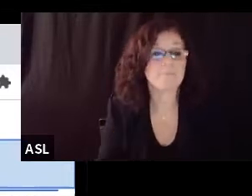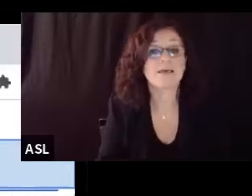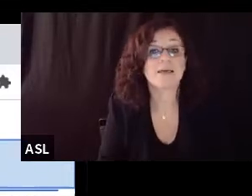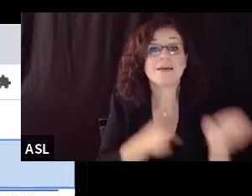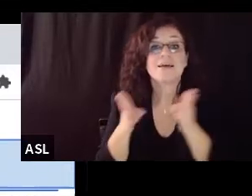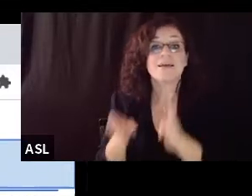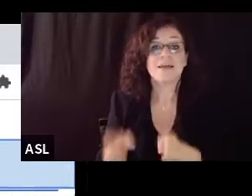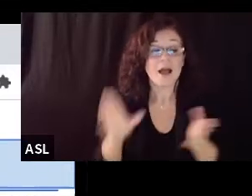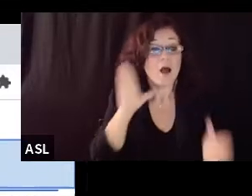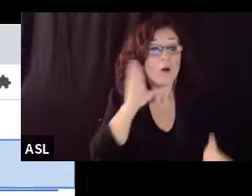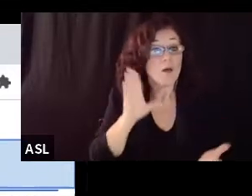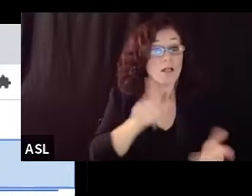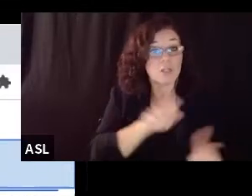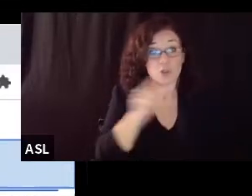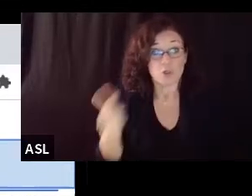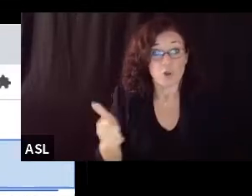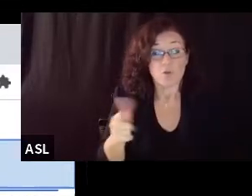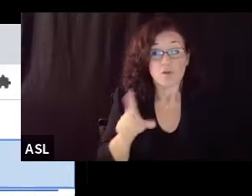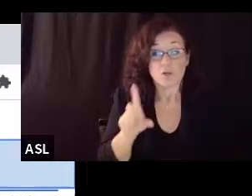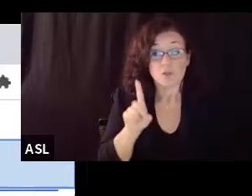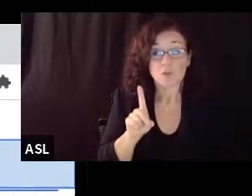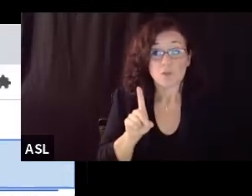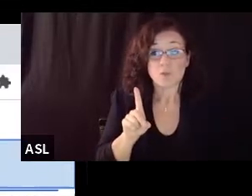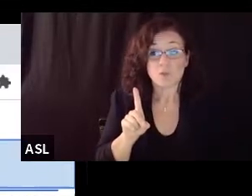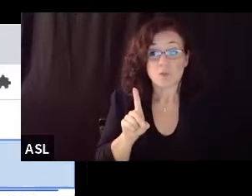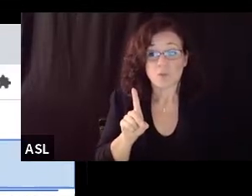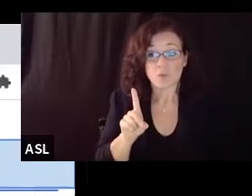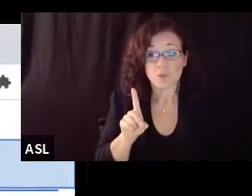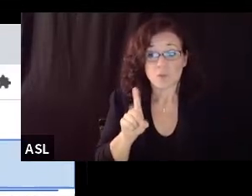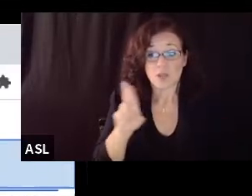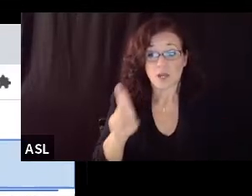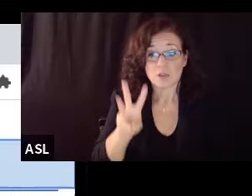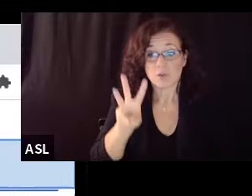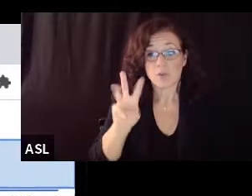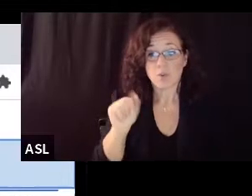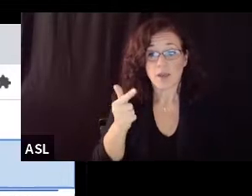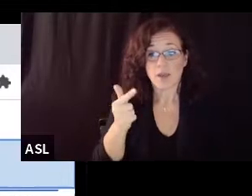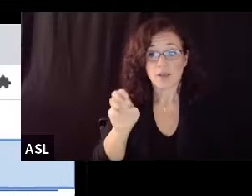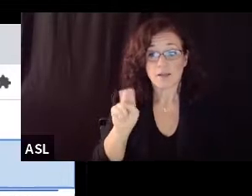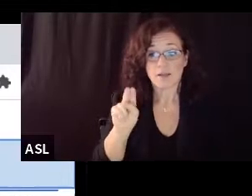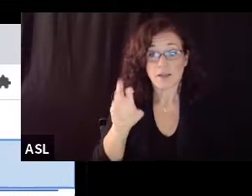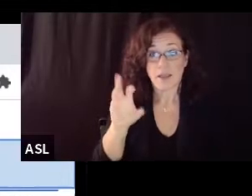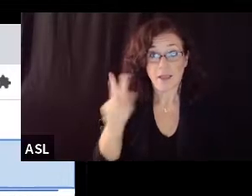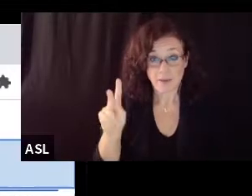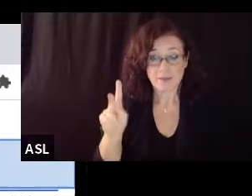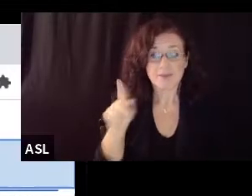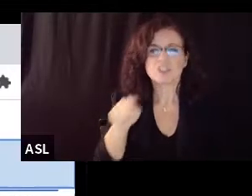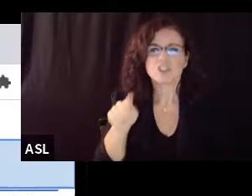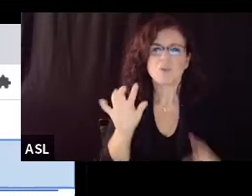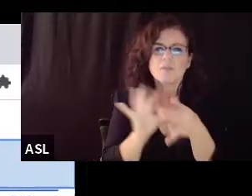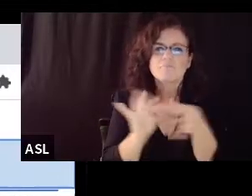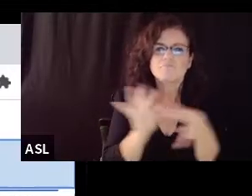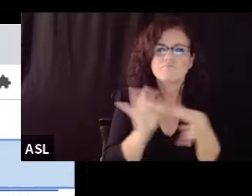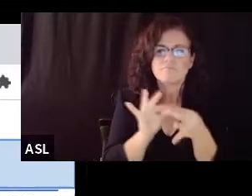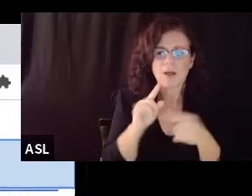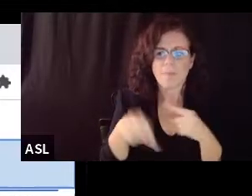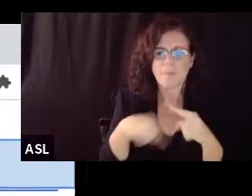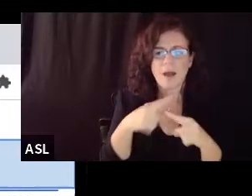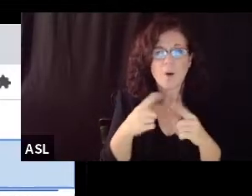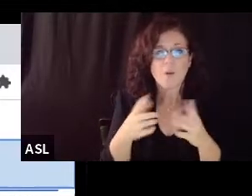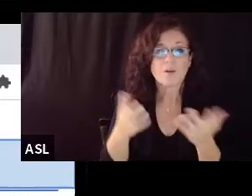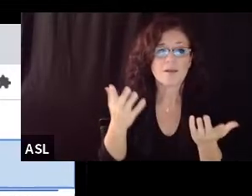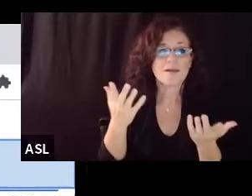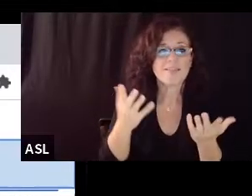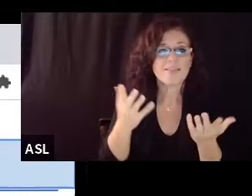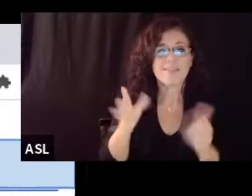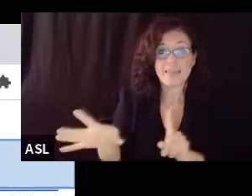to us a little bit about a question that came up in our last meeting around um infection rates in our small cohorts and athletics